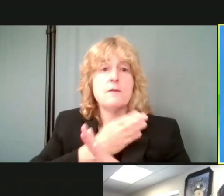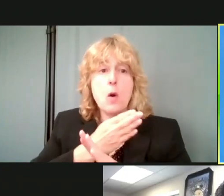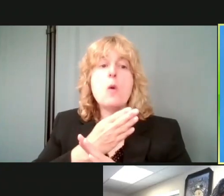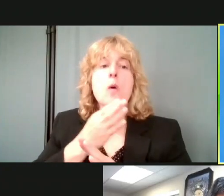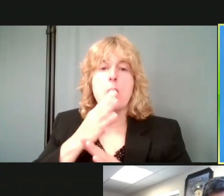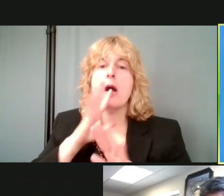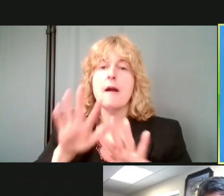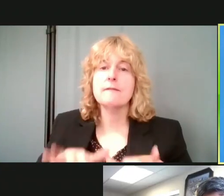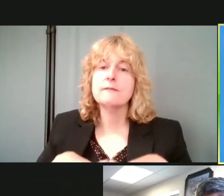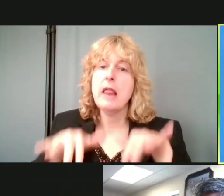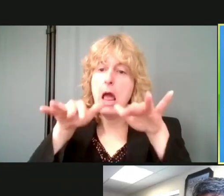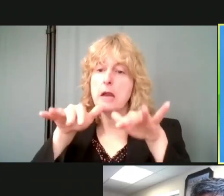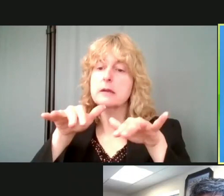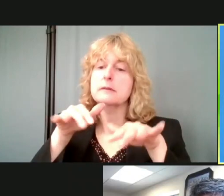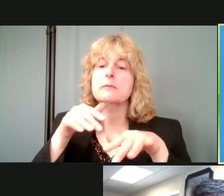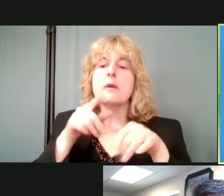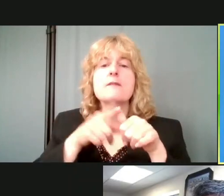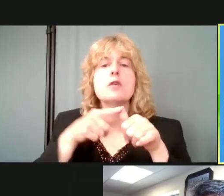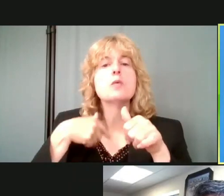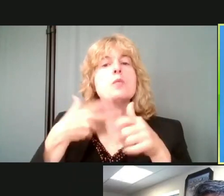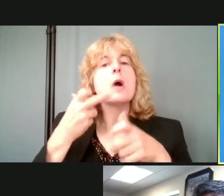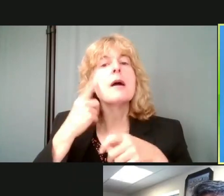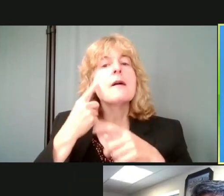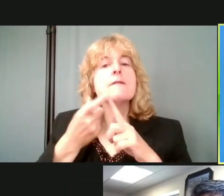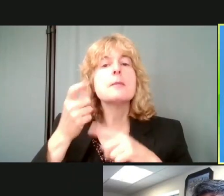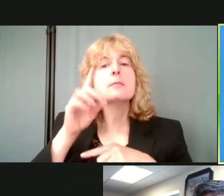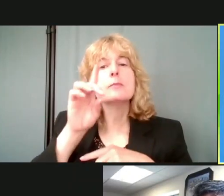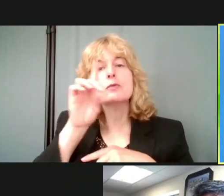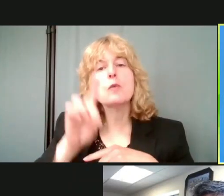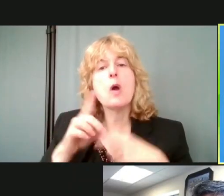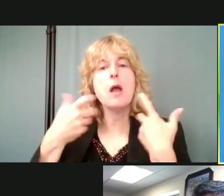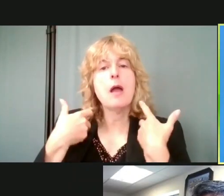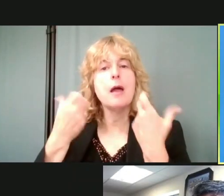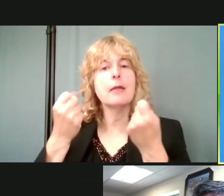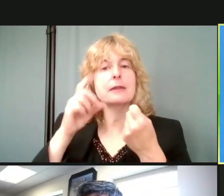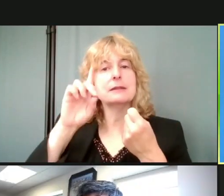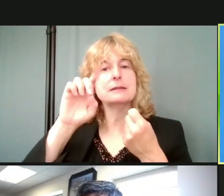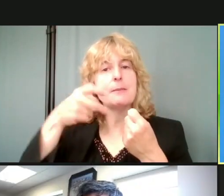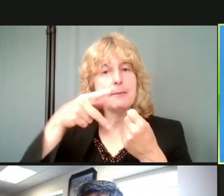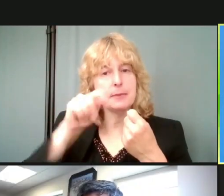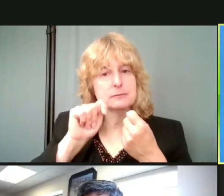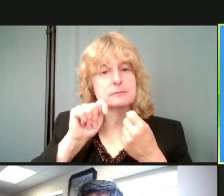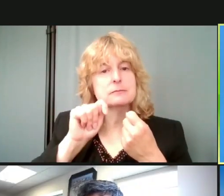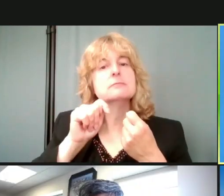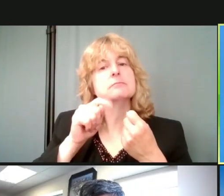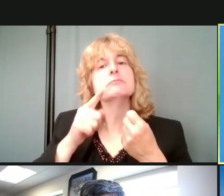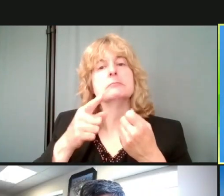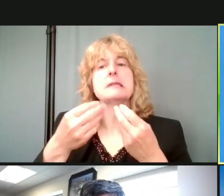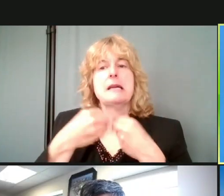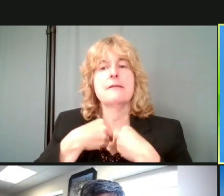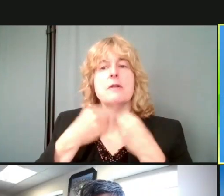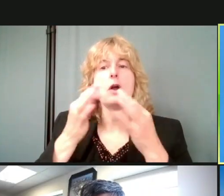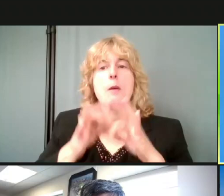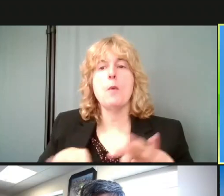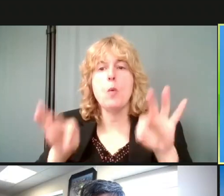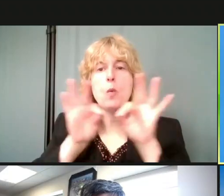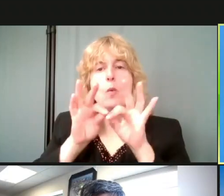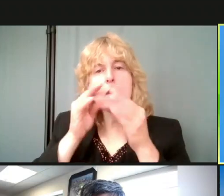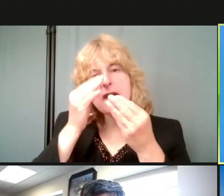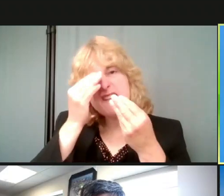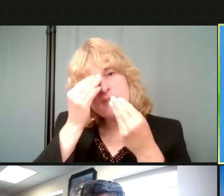up first, though, we want to hear from the Detroit Health Department to give us some really important information of where we are.